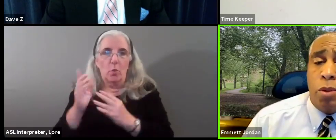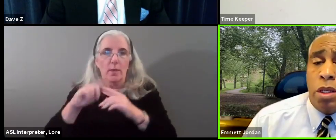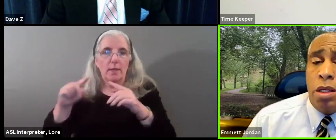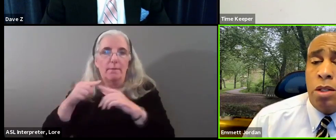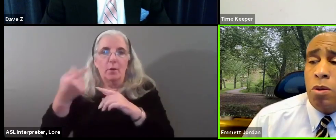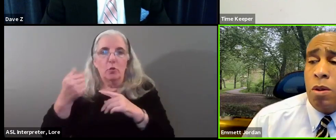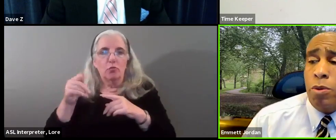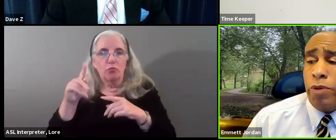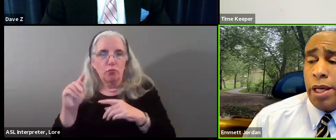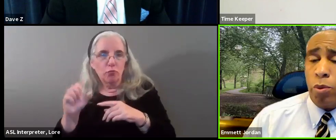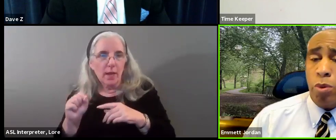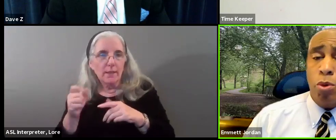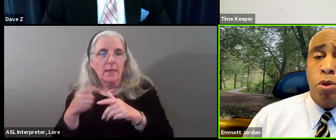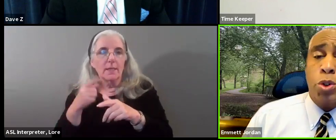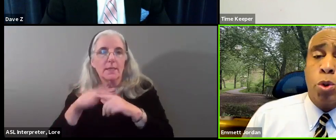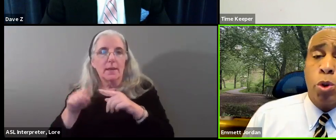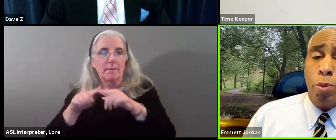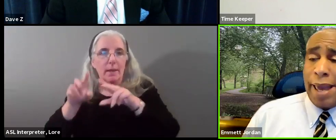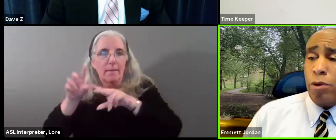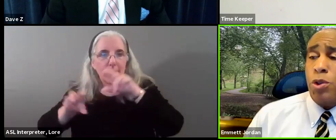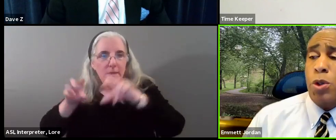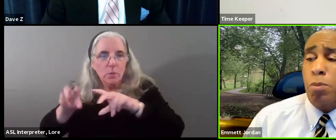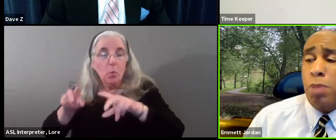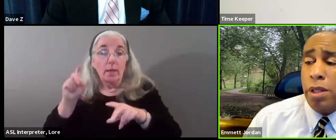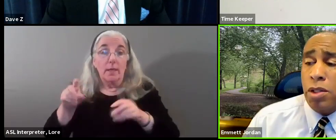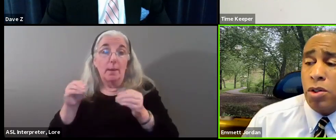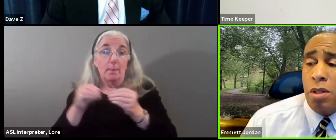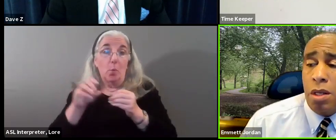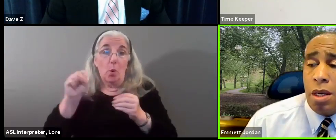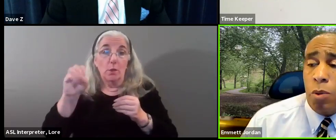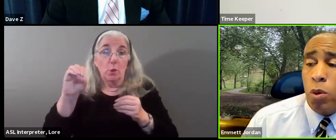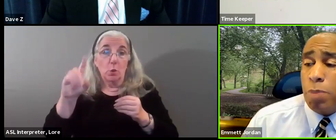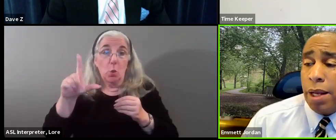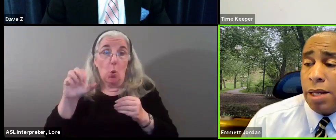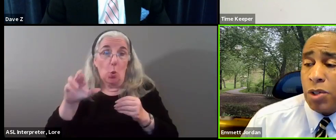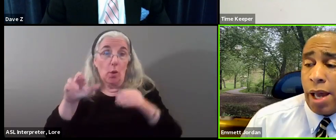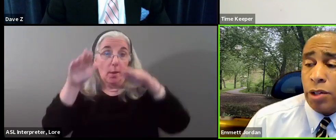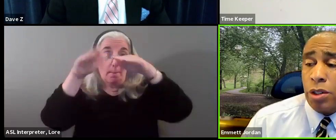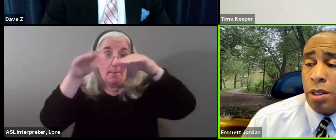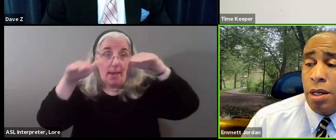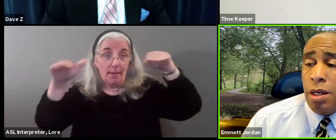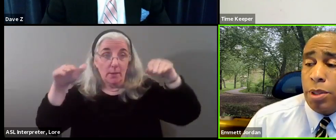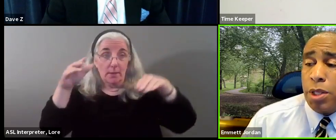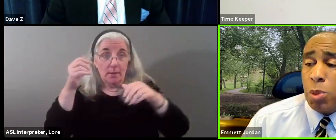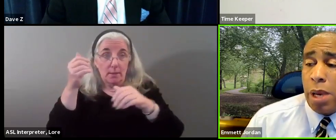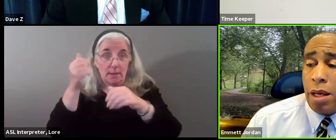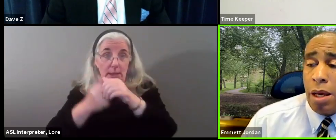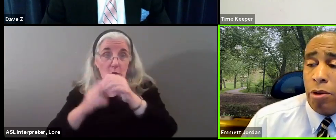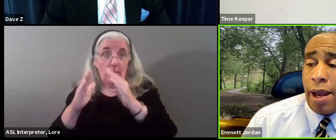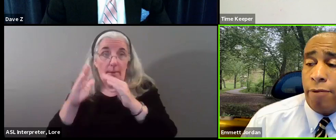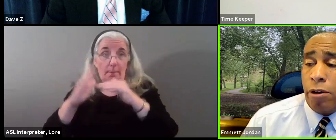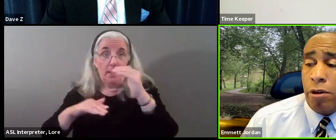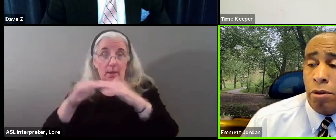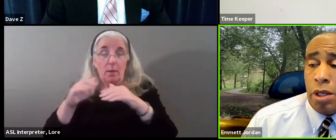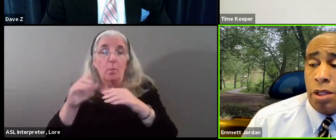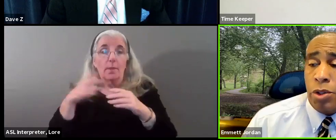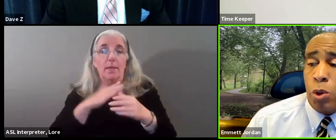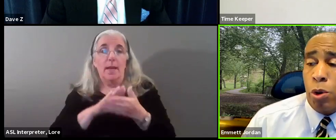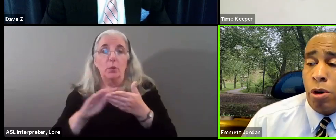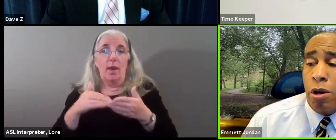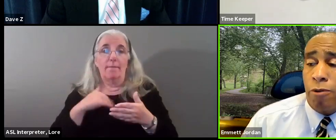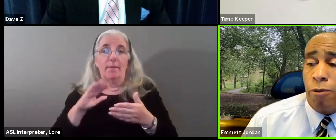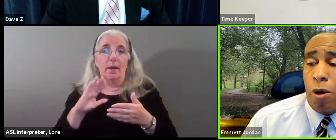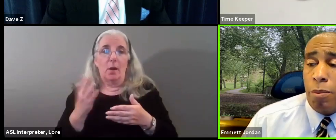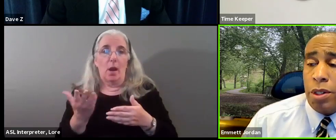but we need to move ahead with more solar panels on buildings. It would be nice to actually participate in or to have our own